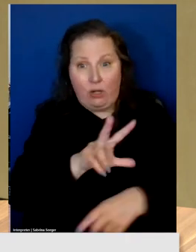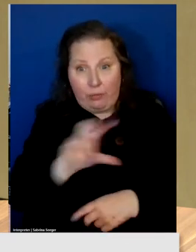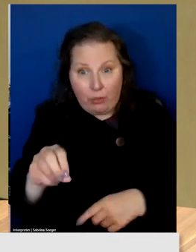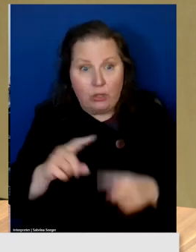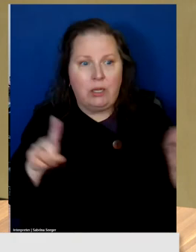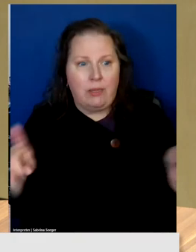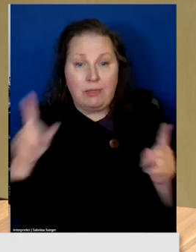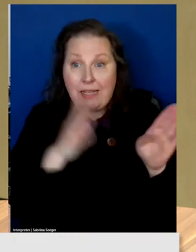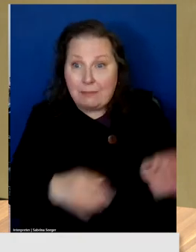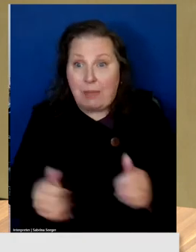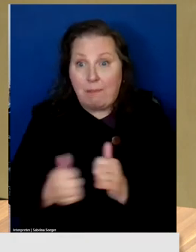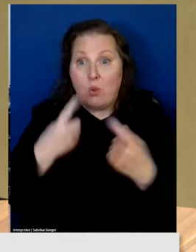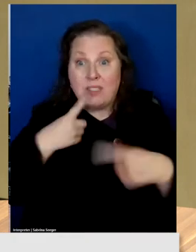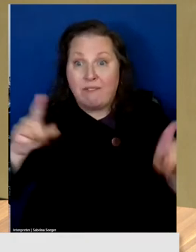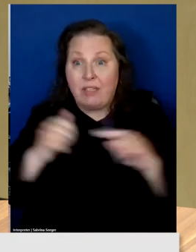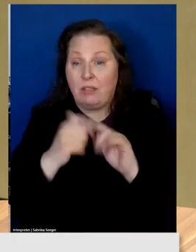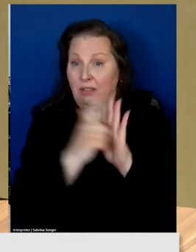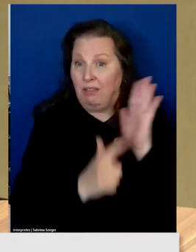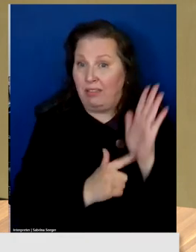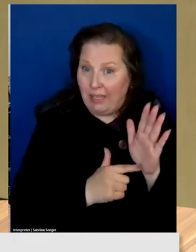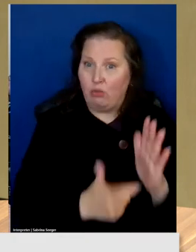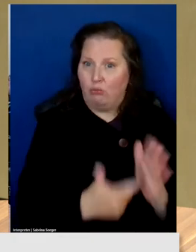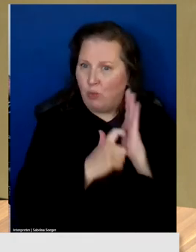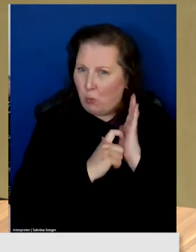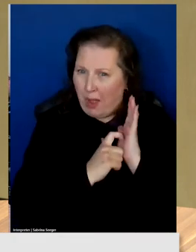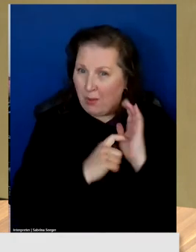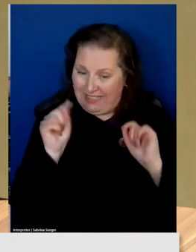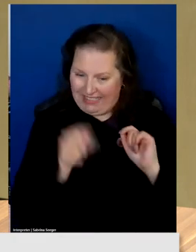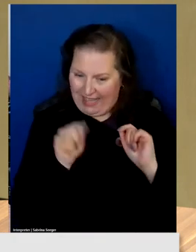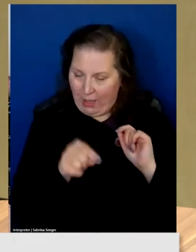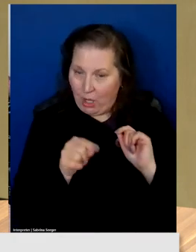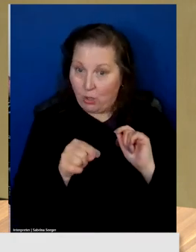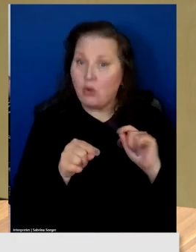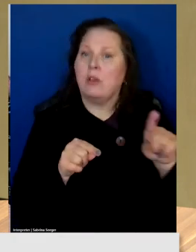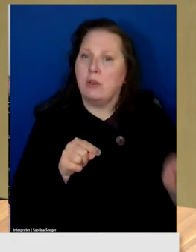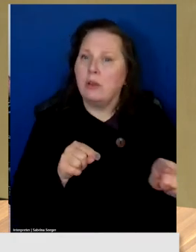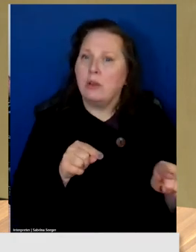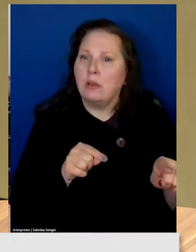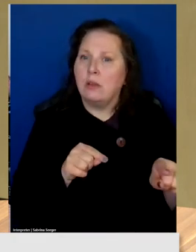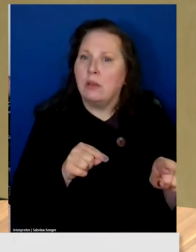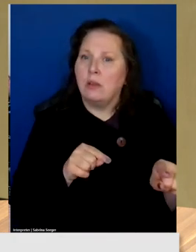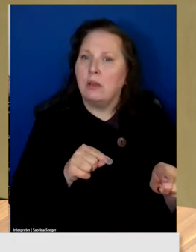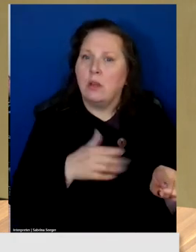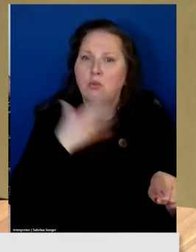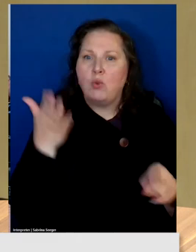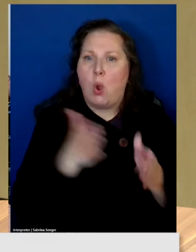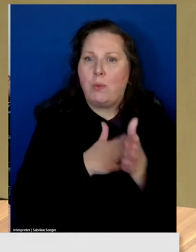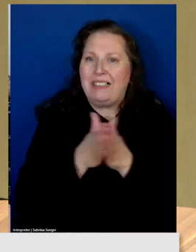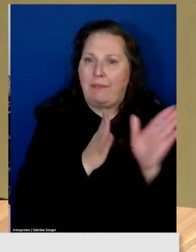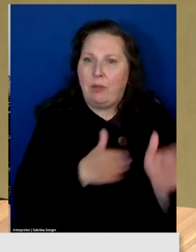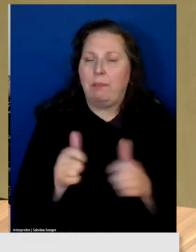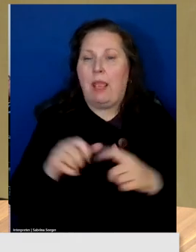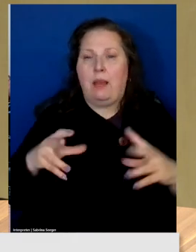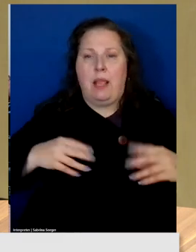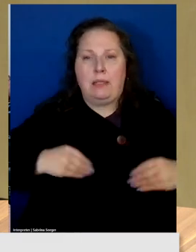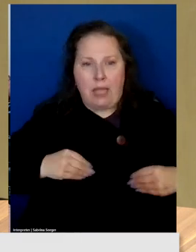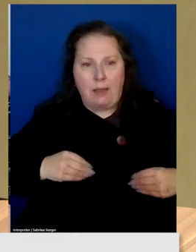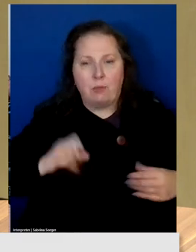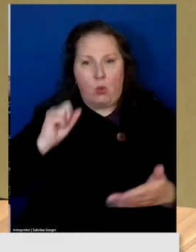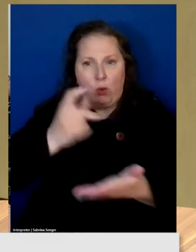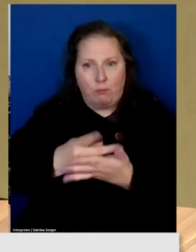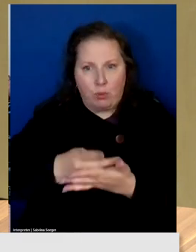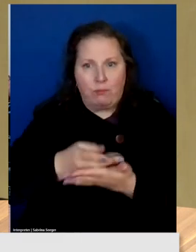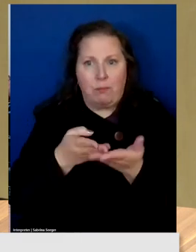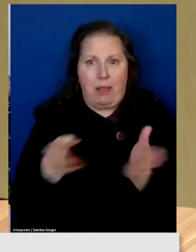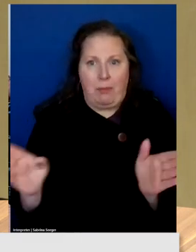plans most effective statutory. Leverage is in. No incentive right plan can be adopted or approved by